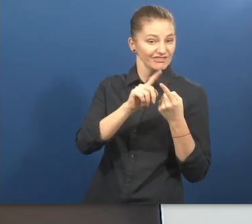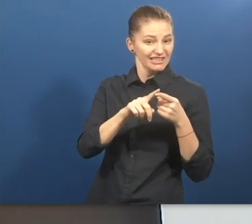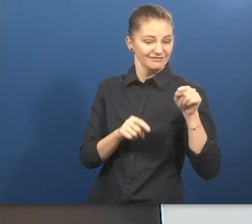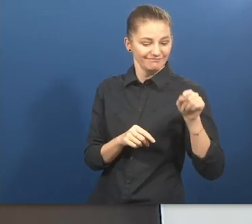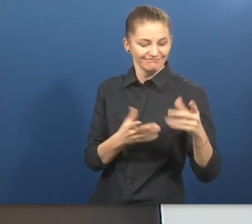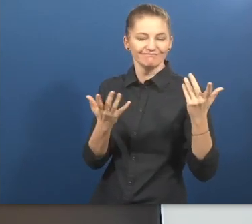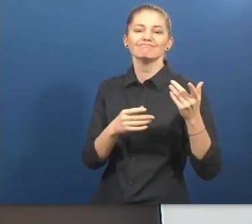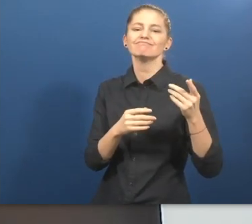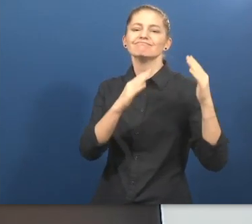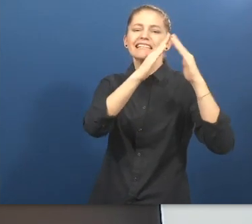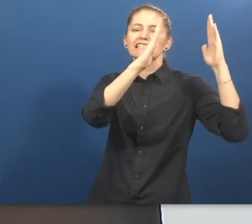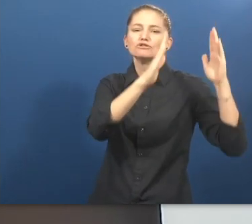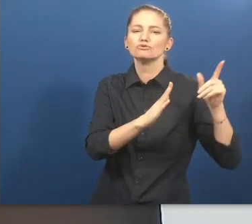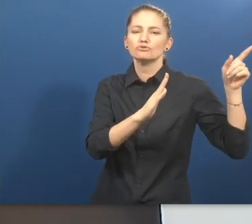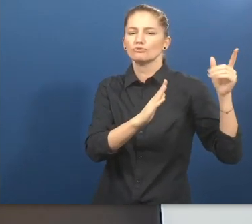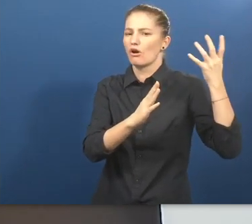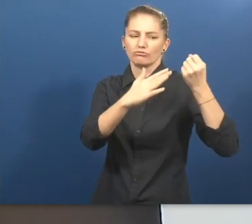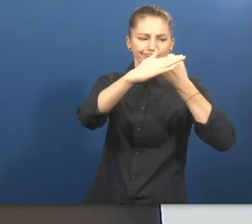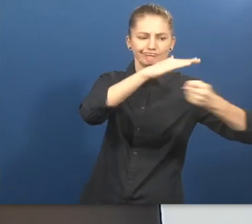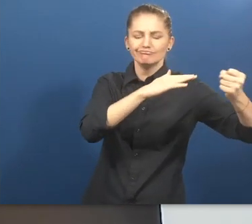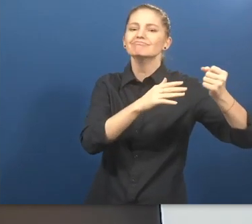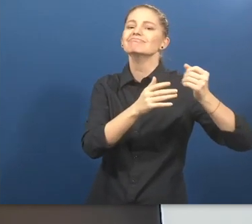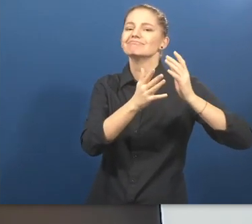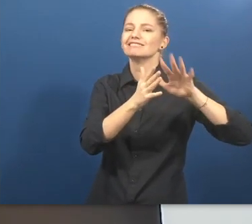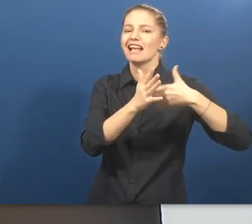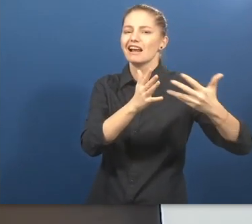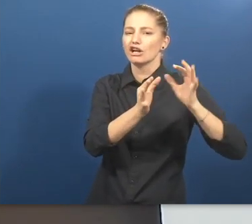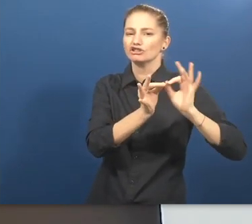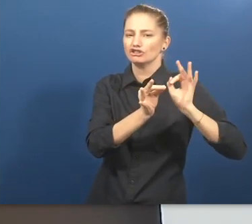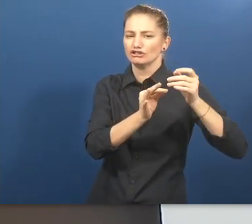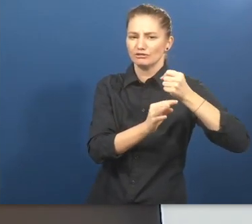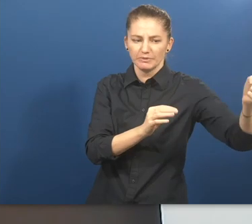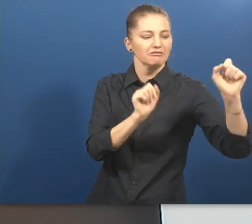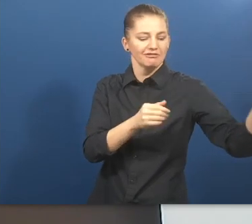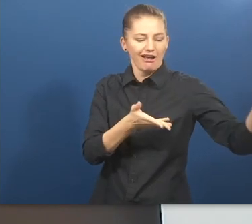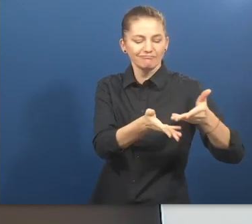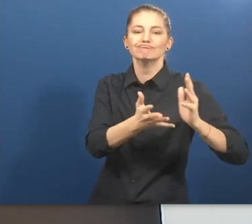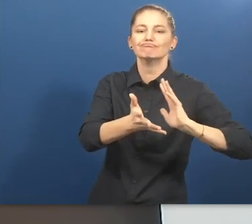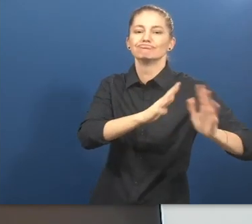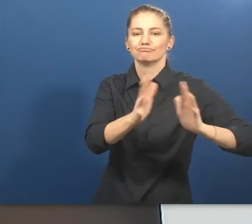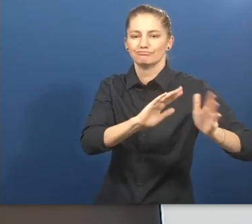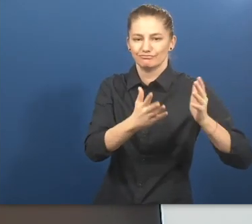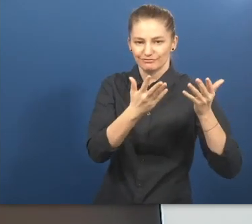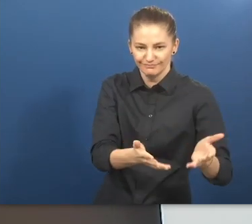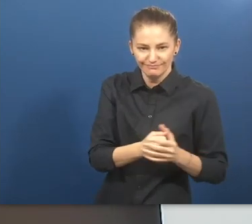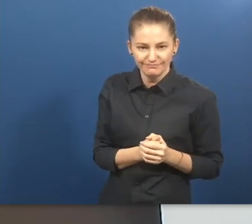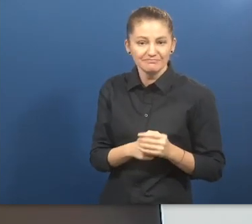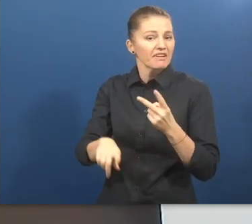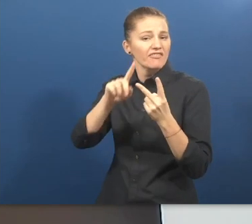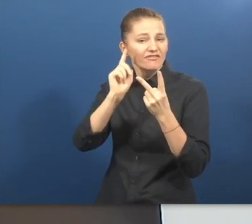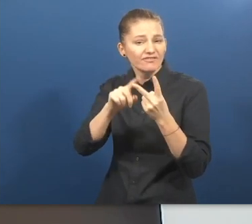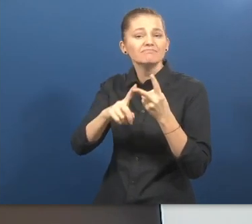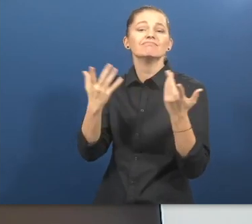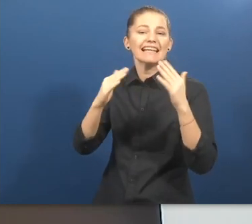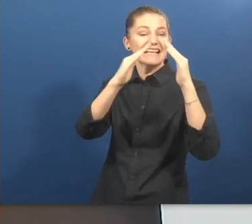there are one-side sign language interpreters that may be hired by institutions. And the second one is that such institutions